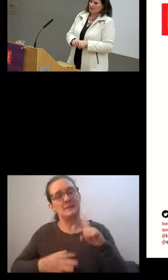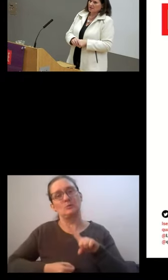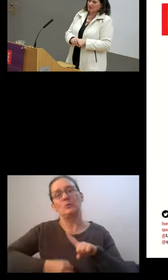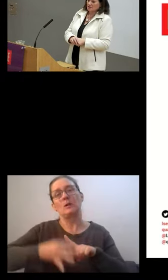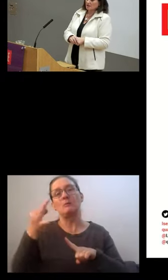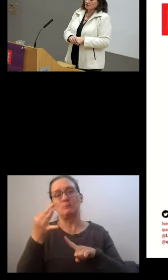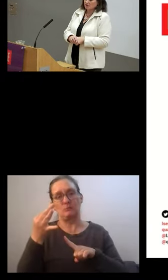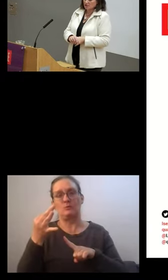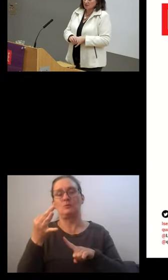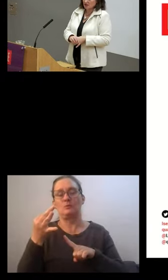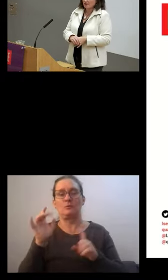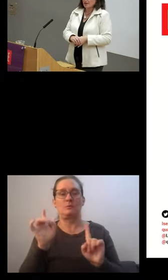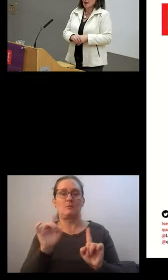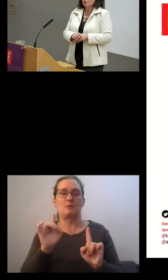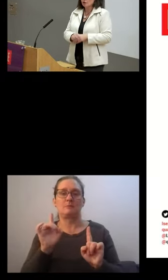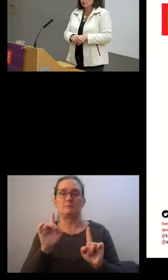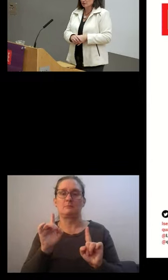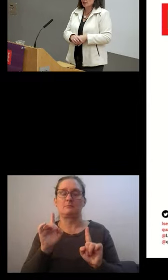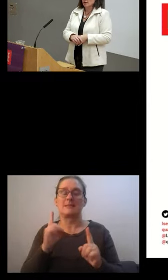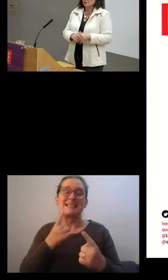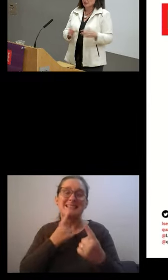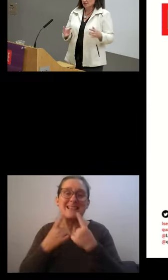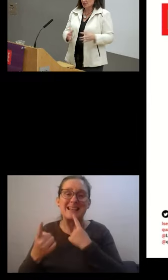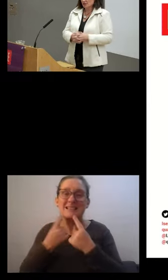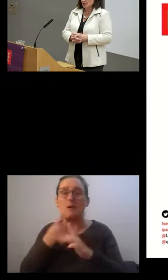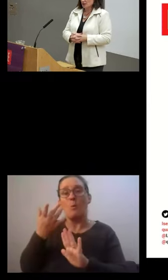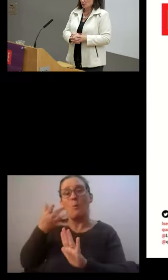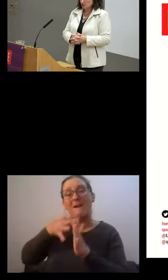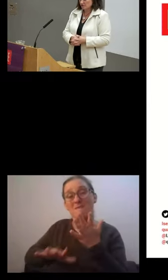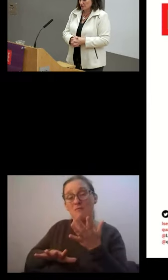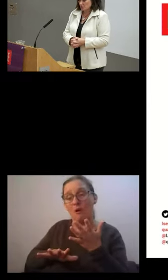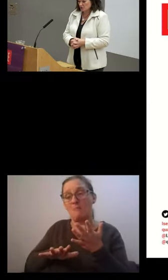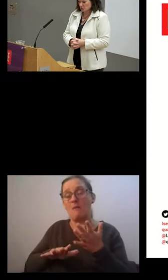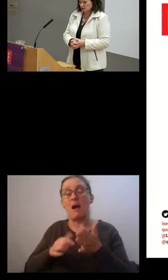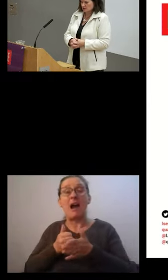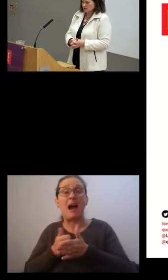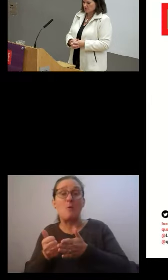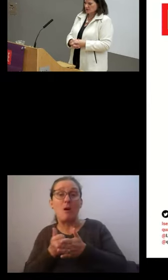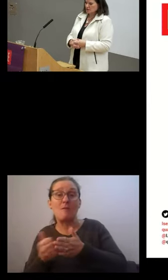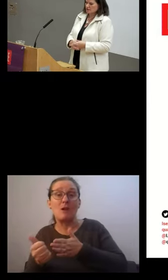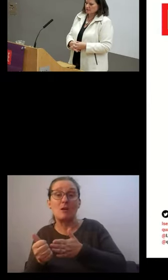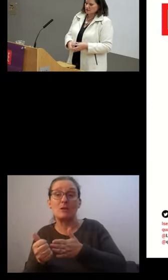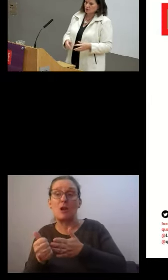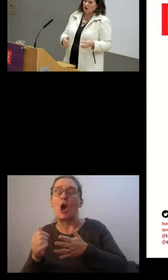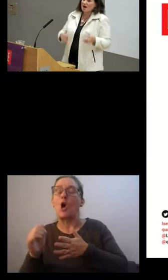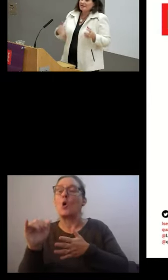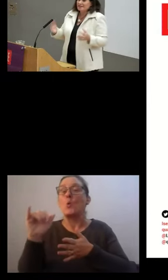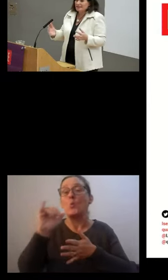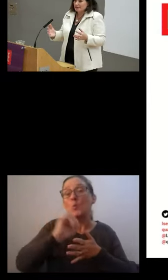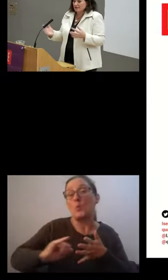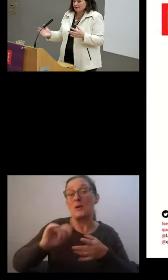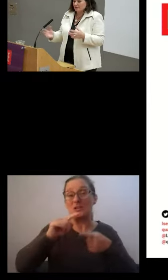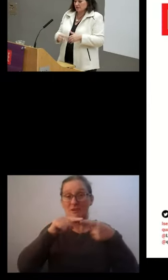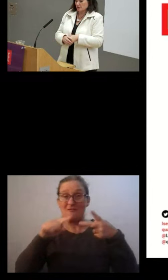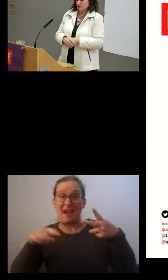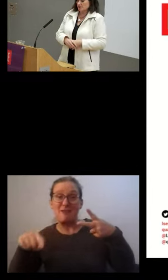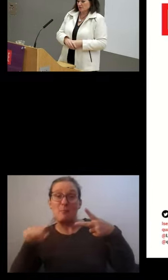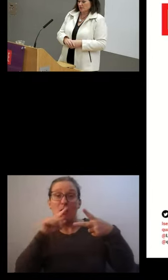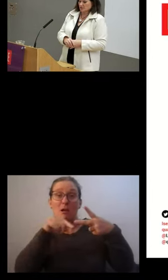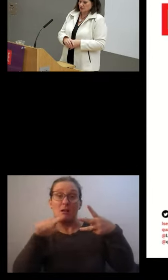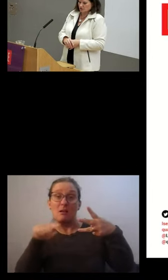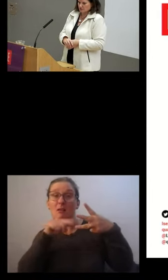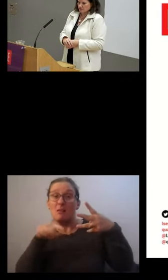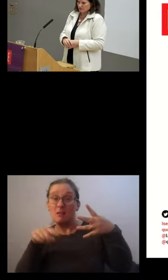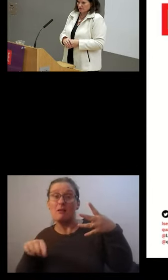significantly is the kind of data we gather, how often we gather it, and which variables we include in surveys, or ideally even do